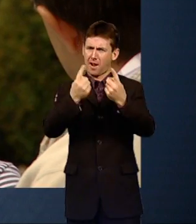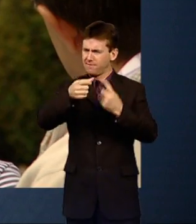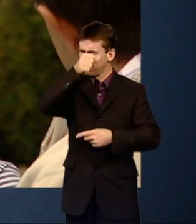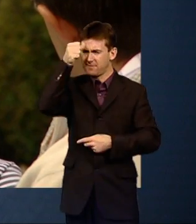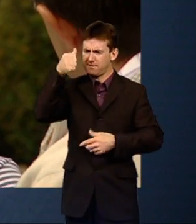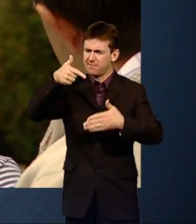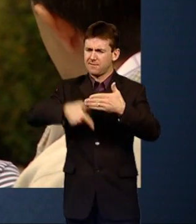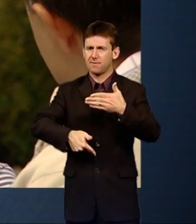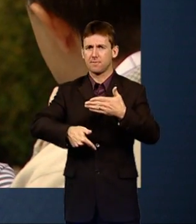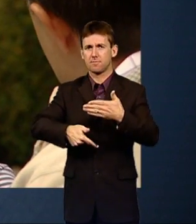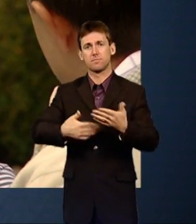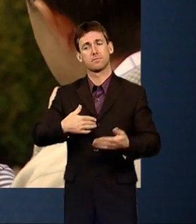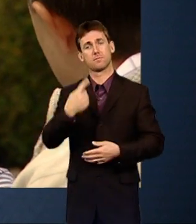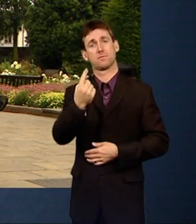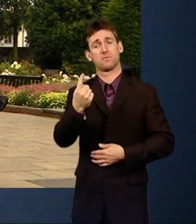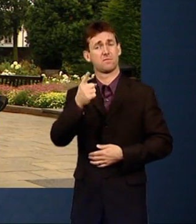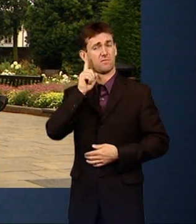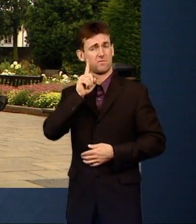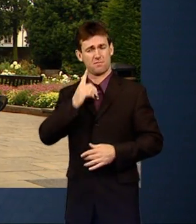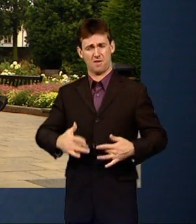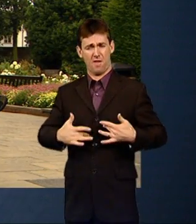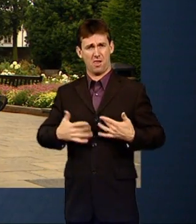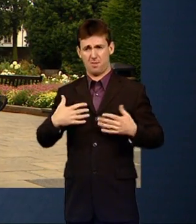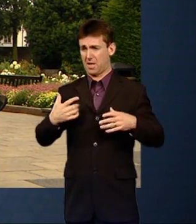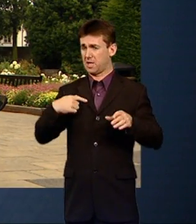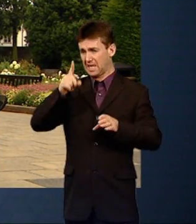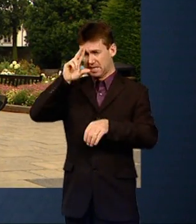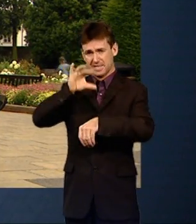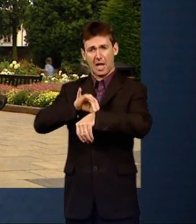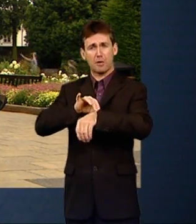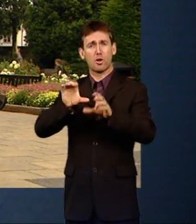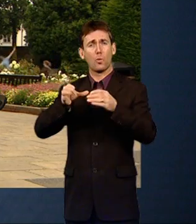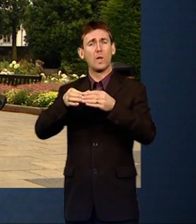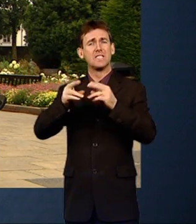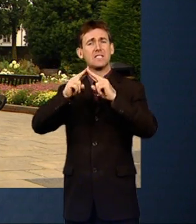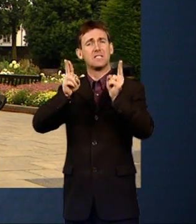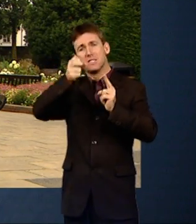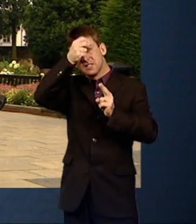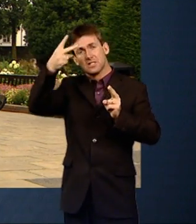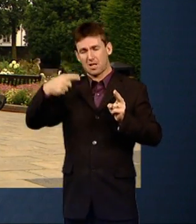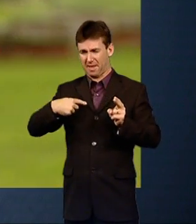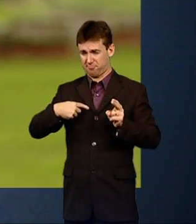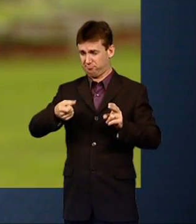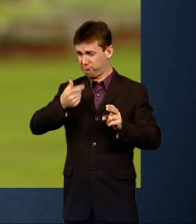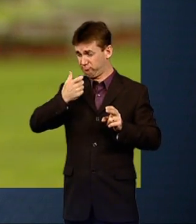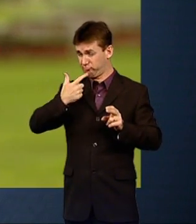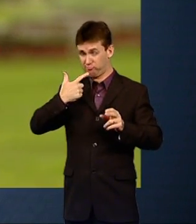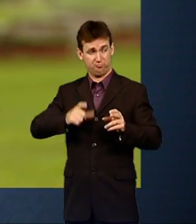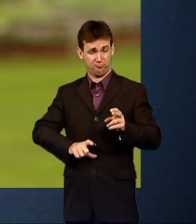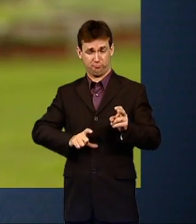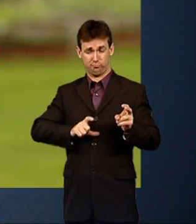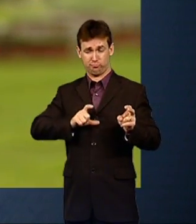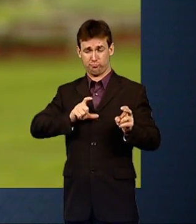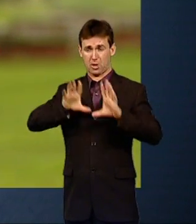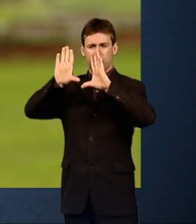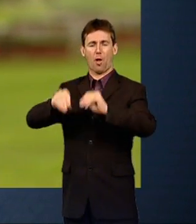she felt secure enough in the unit to finally come off the pills. Dr Tamimi helped her. Were you surprised to have a